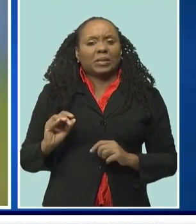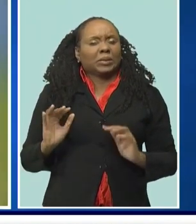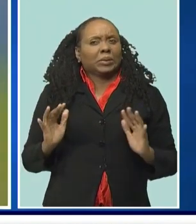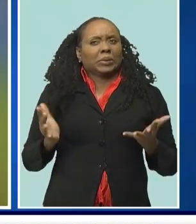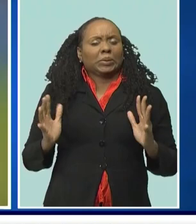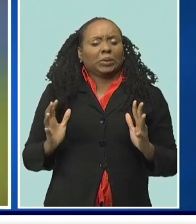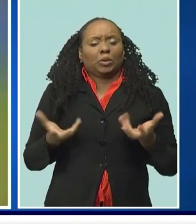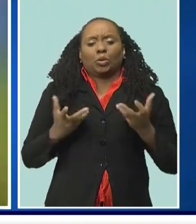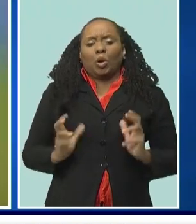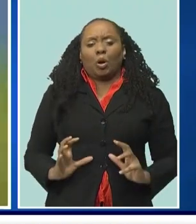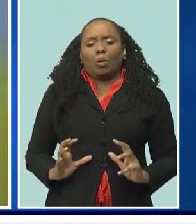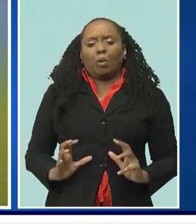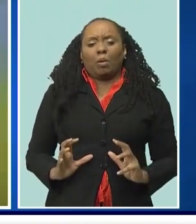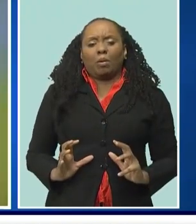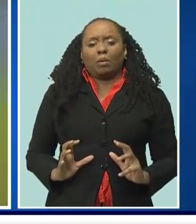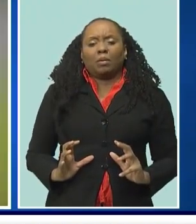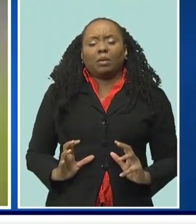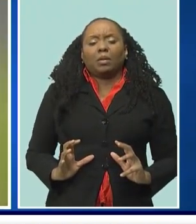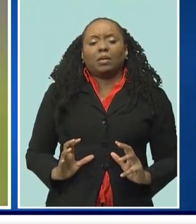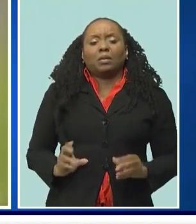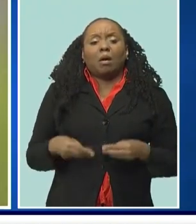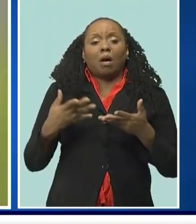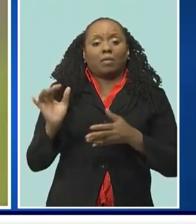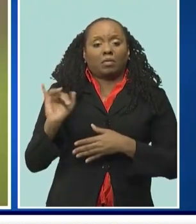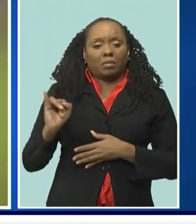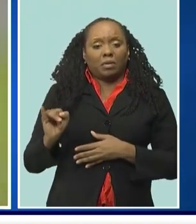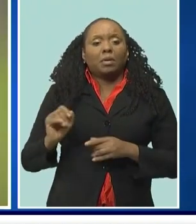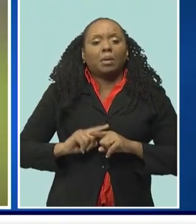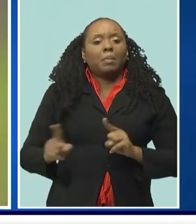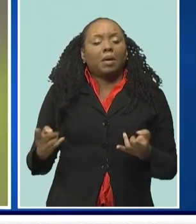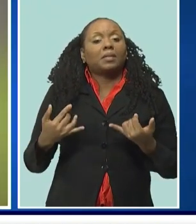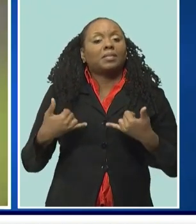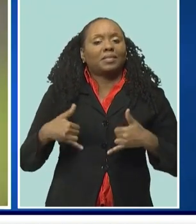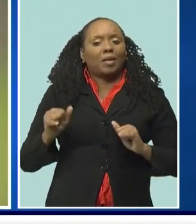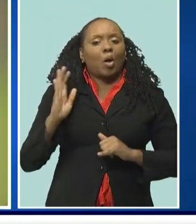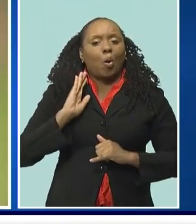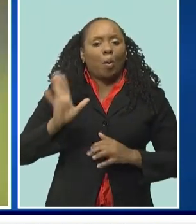providers, he says it certainly does not mean an end to the provision of cover.